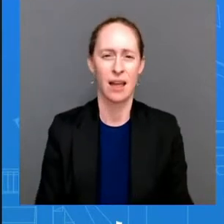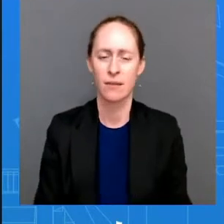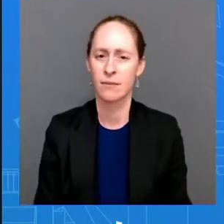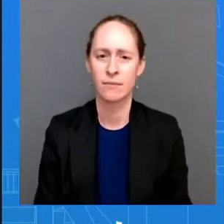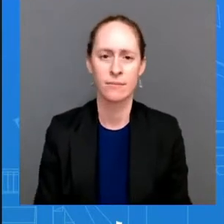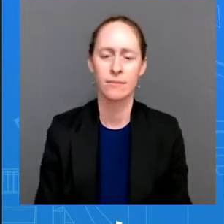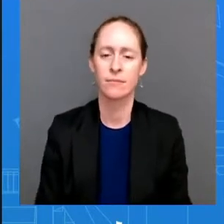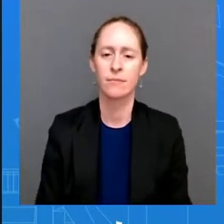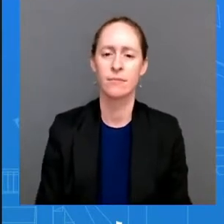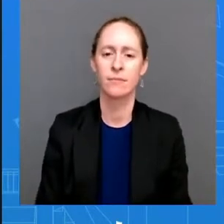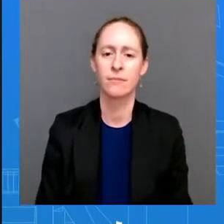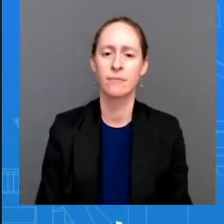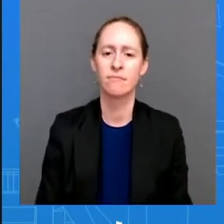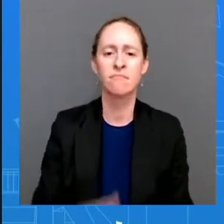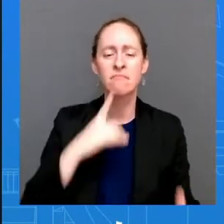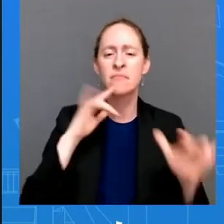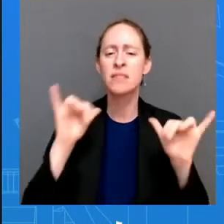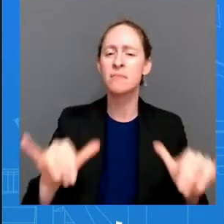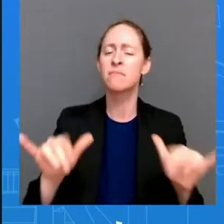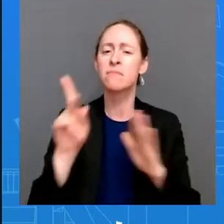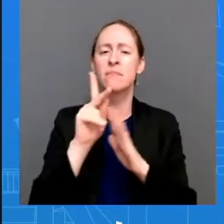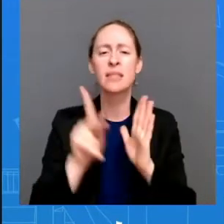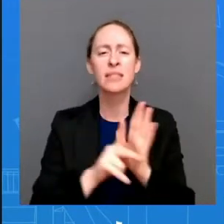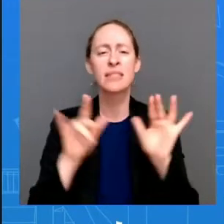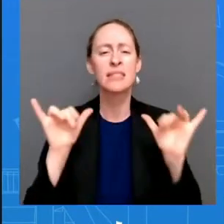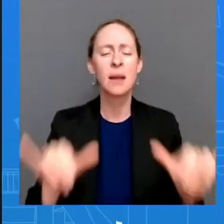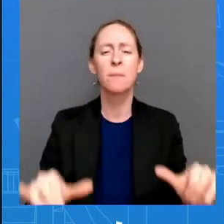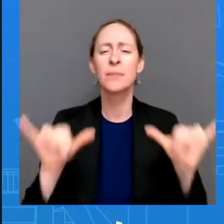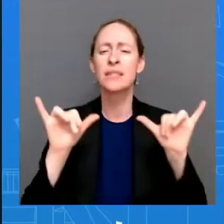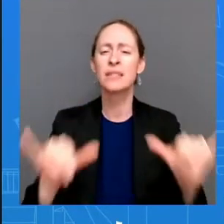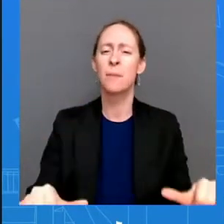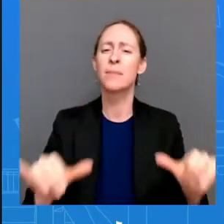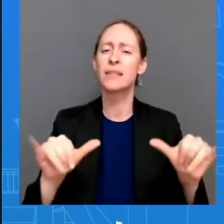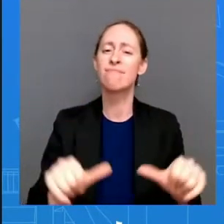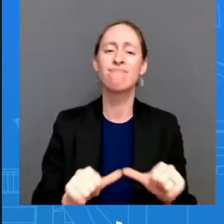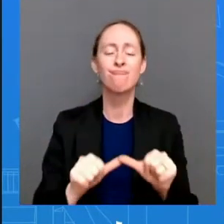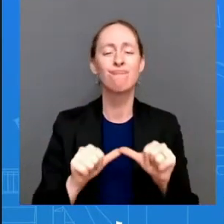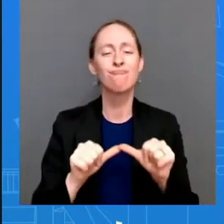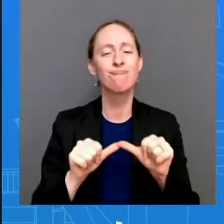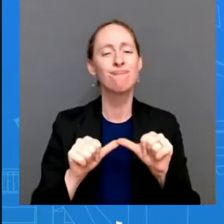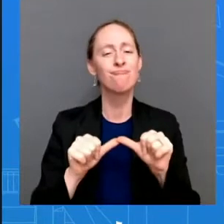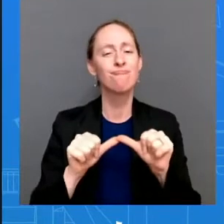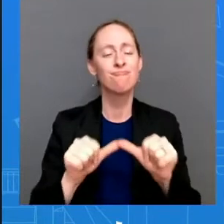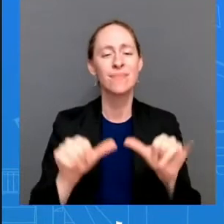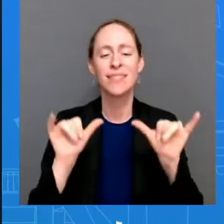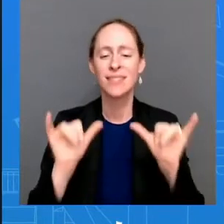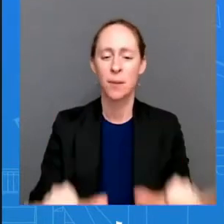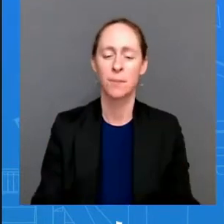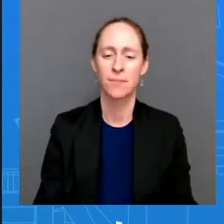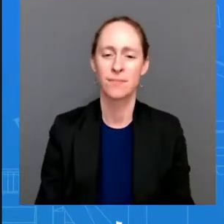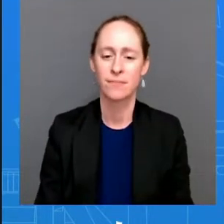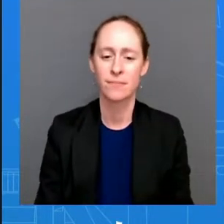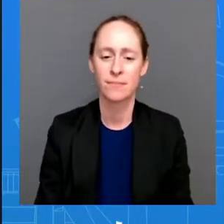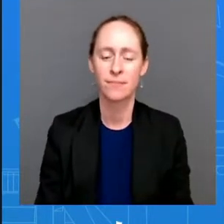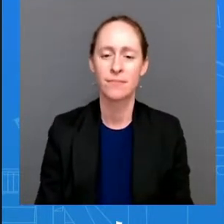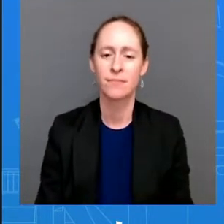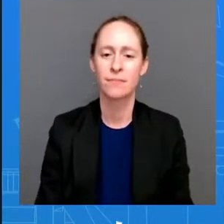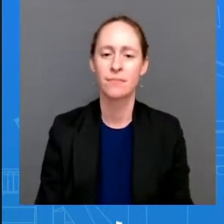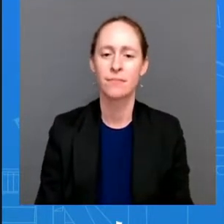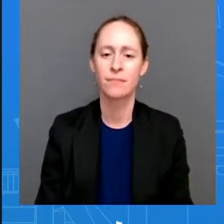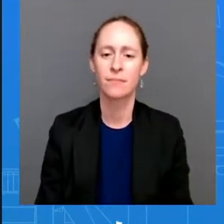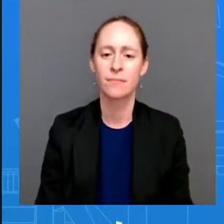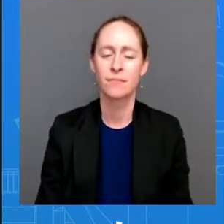policy uh the the that uh that we have had we have made that very clear the trip does not change that there is a precedent